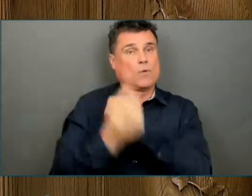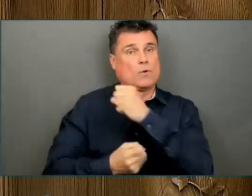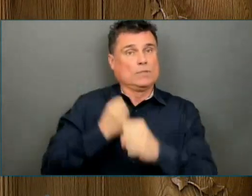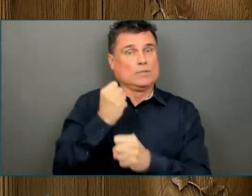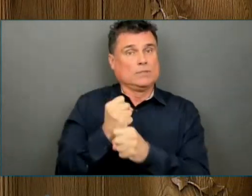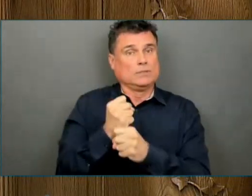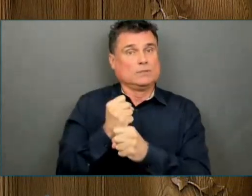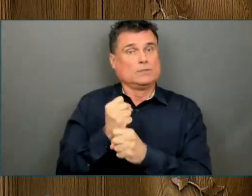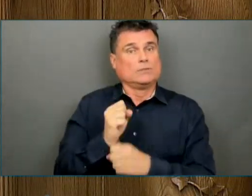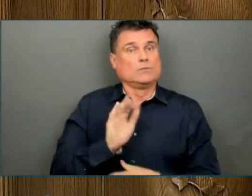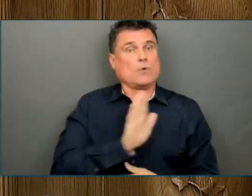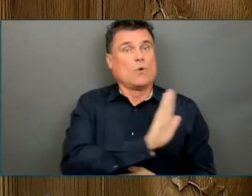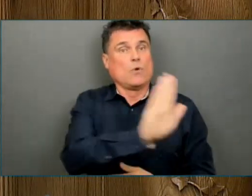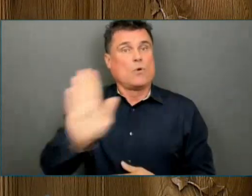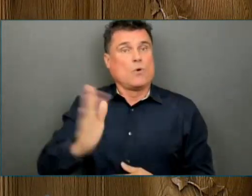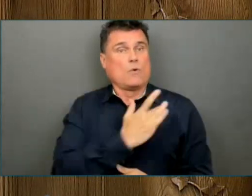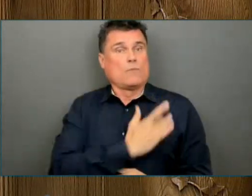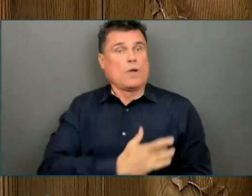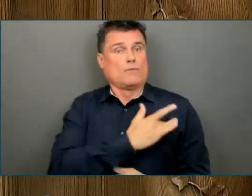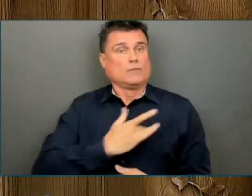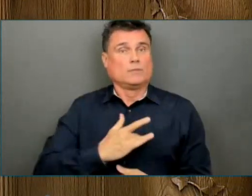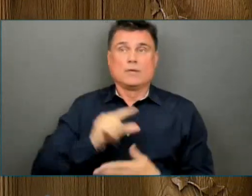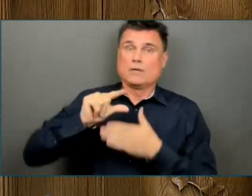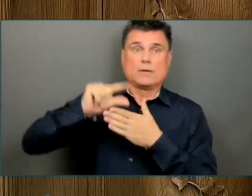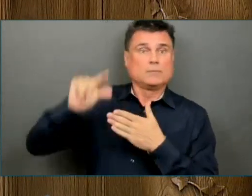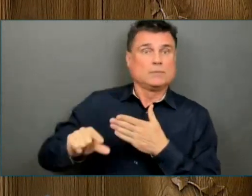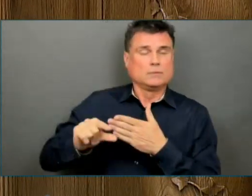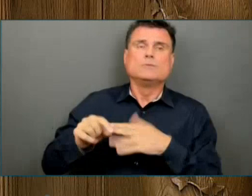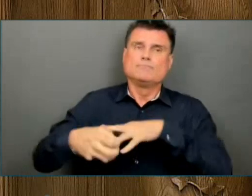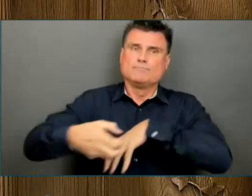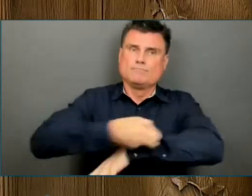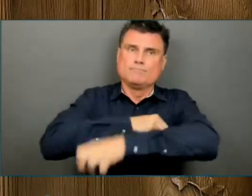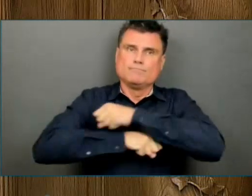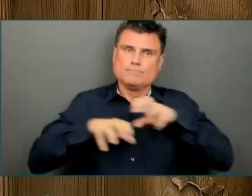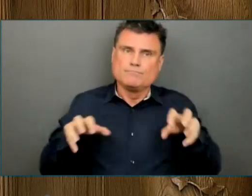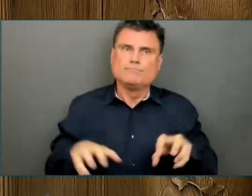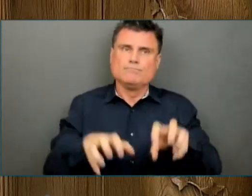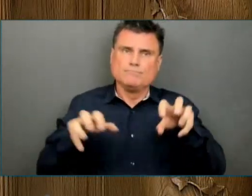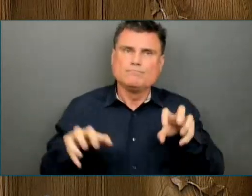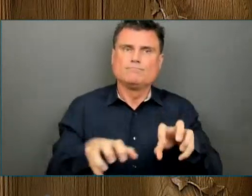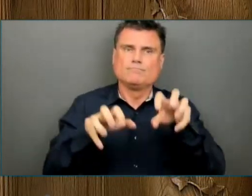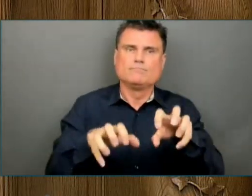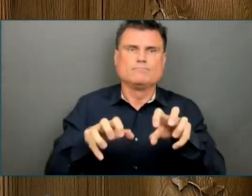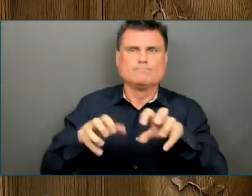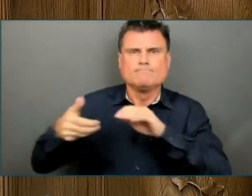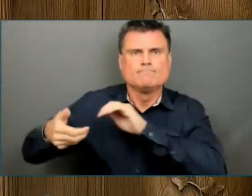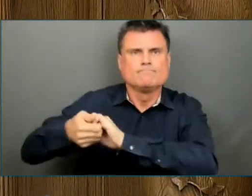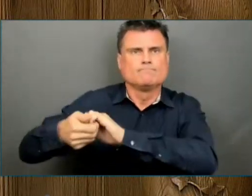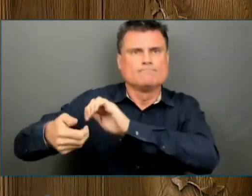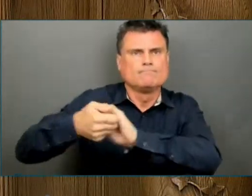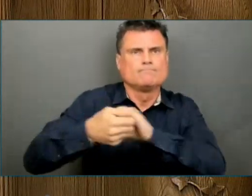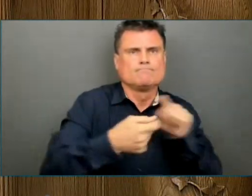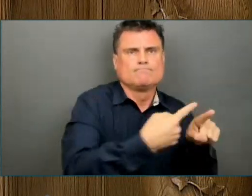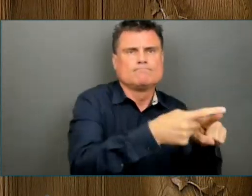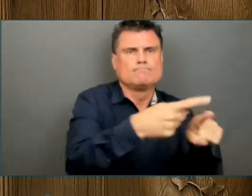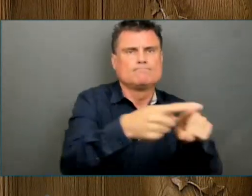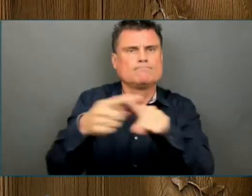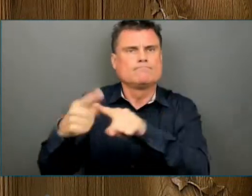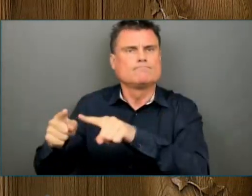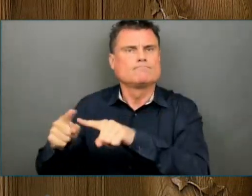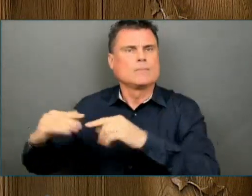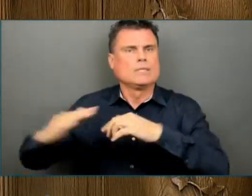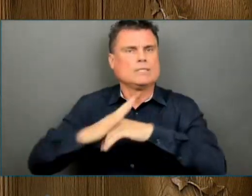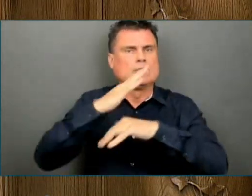off, and actively forged partnerships with Indigenous peoples. Working together, we have progressed in advancing